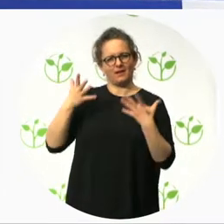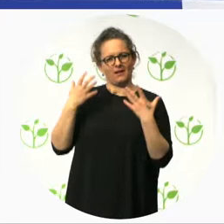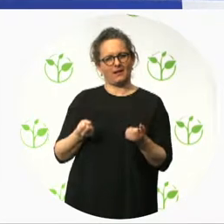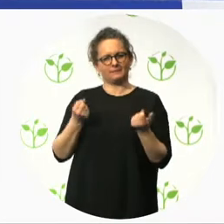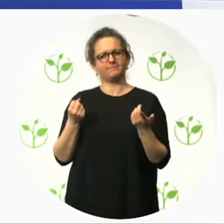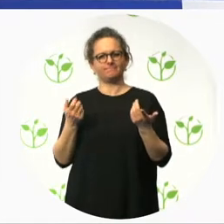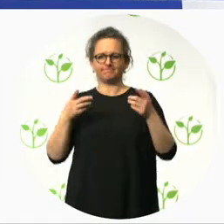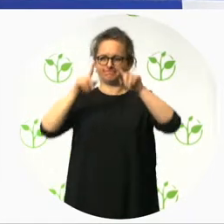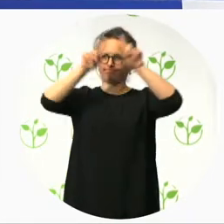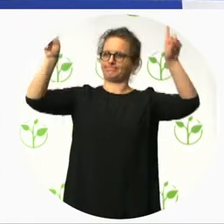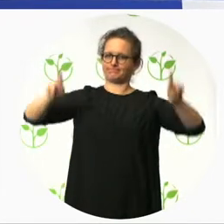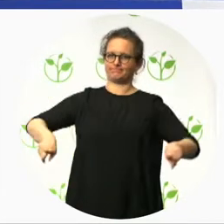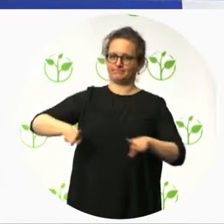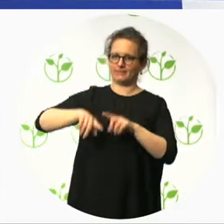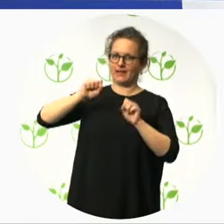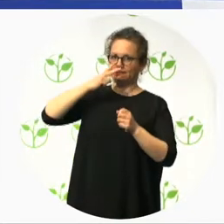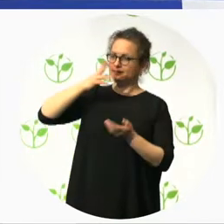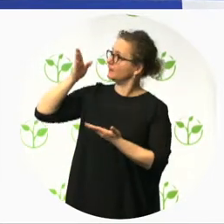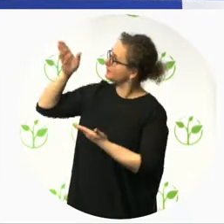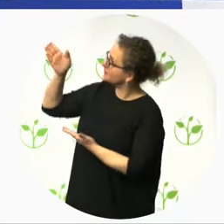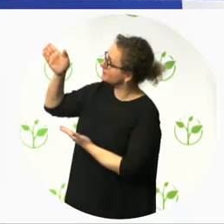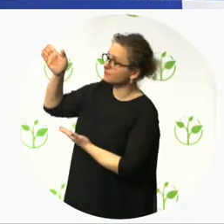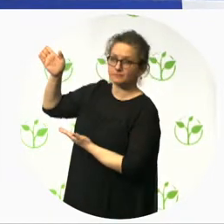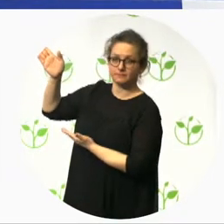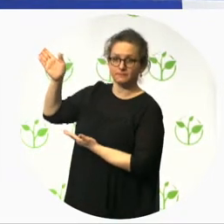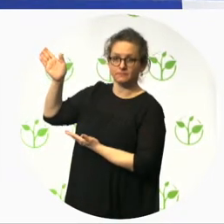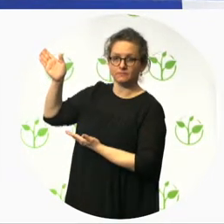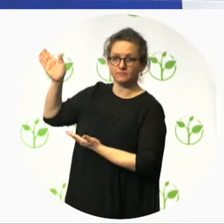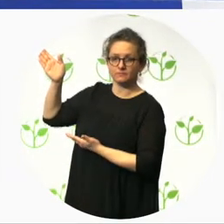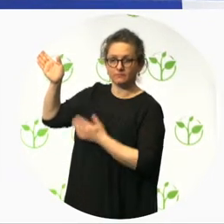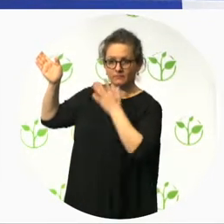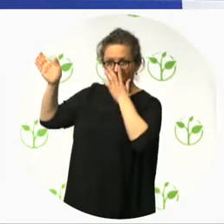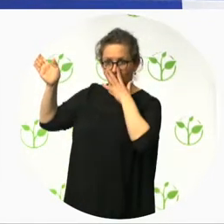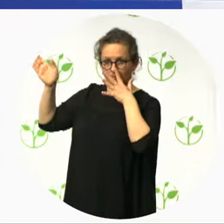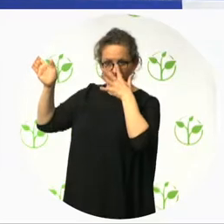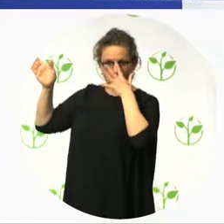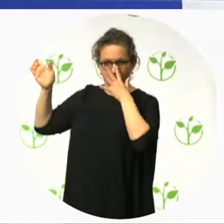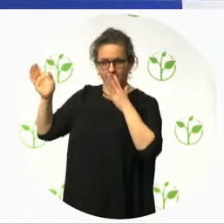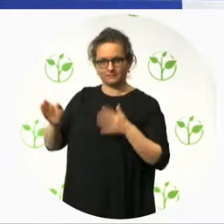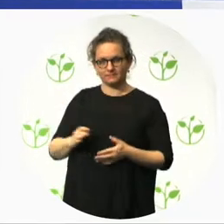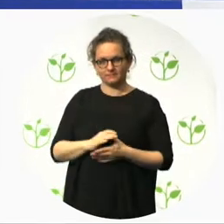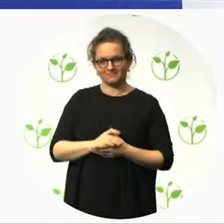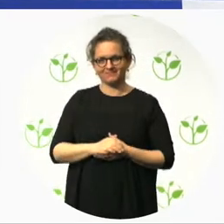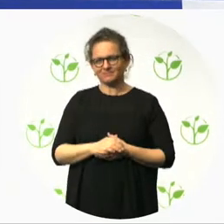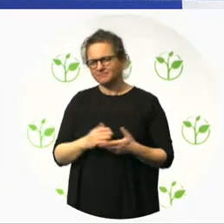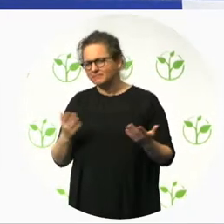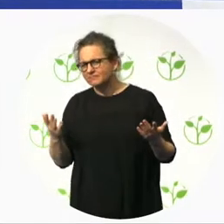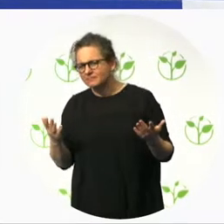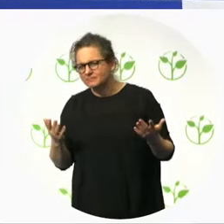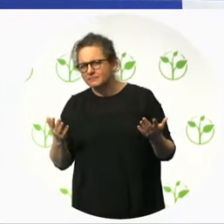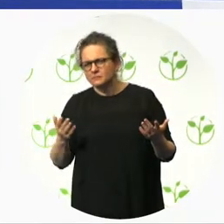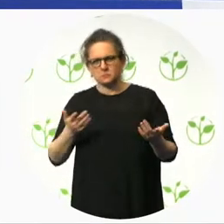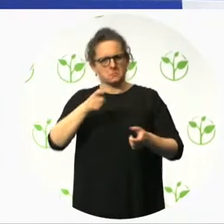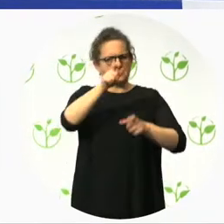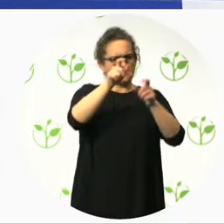businesses can do their check. We have